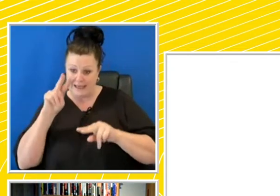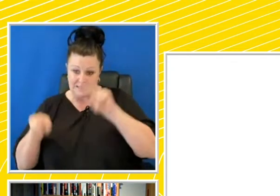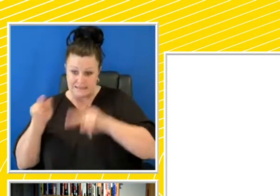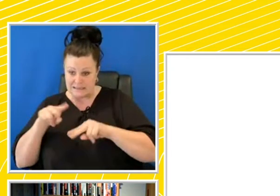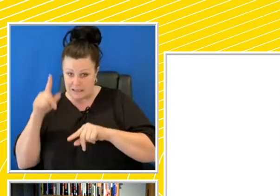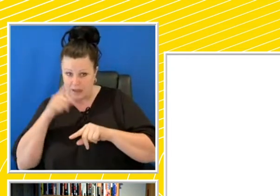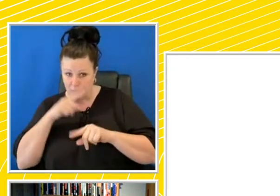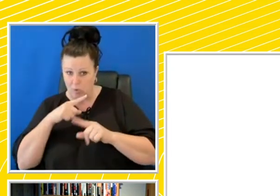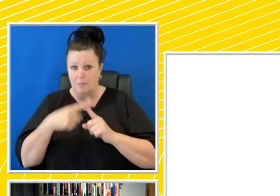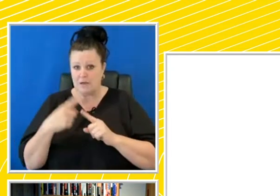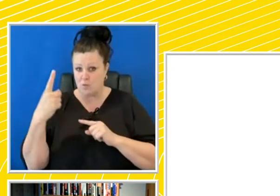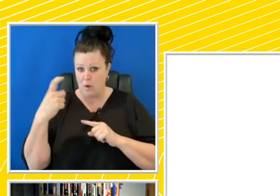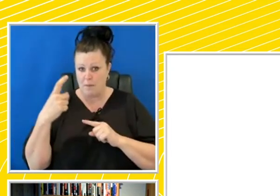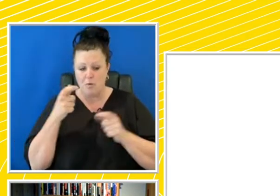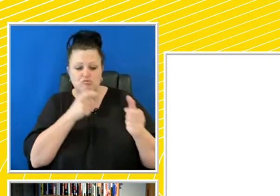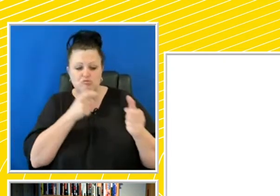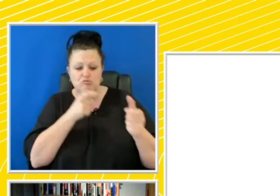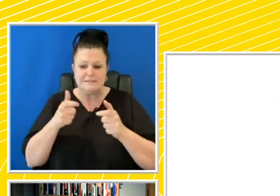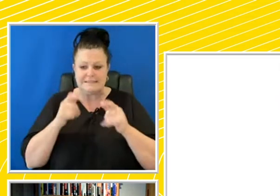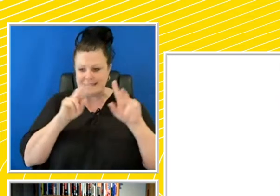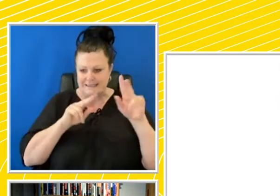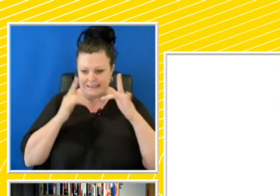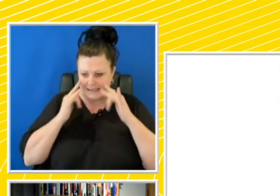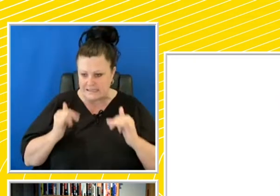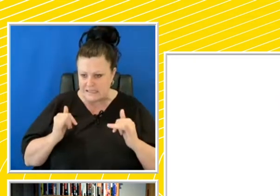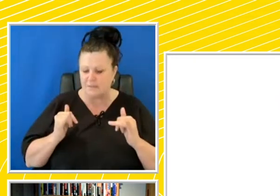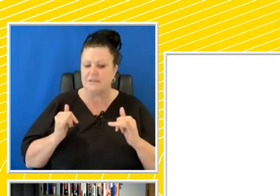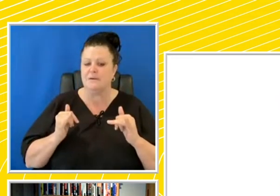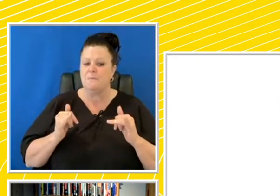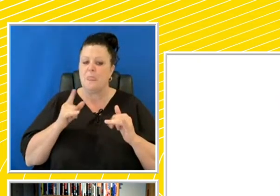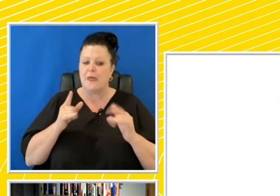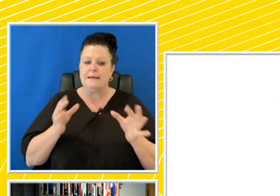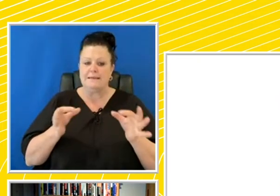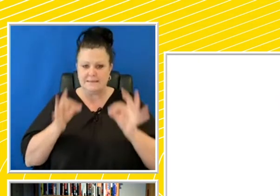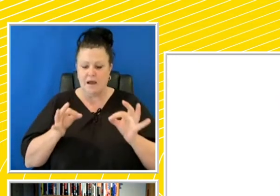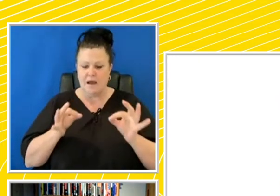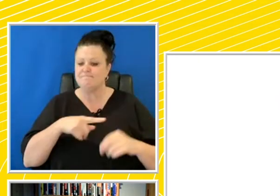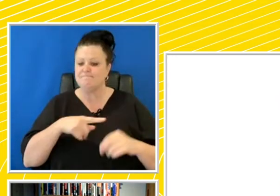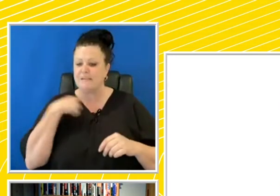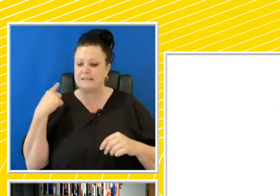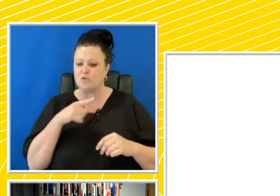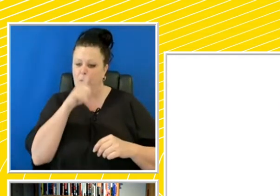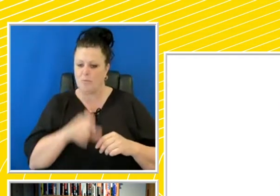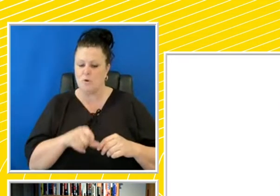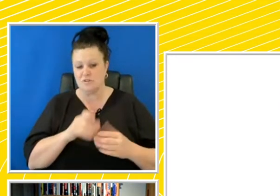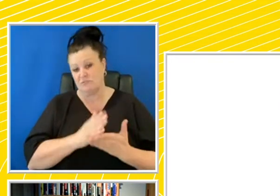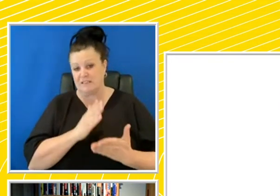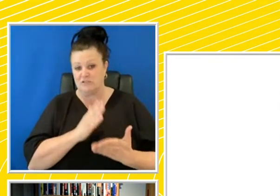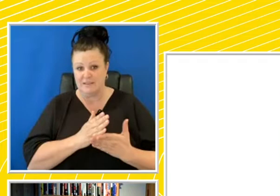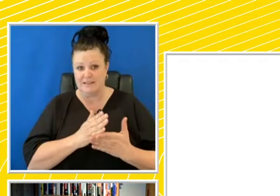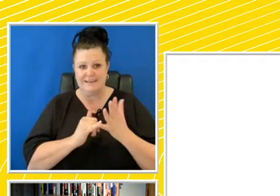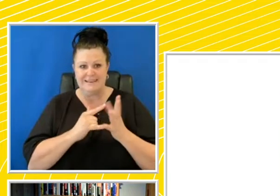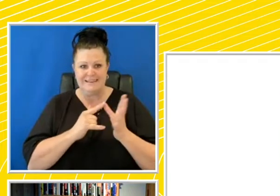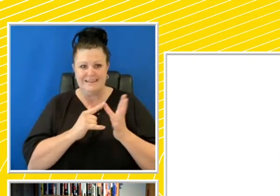as an overseer assessor determines the execution of this person, essentially. So Sarah